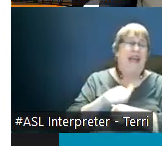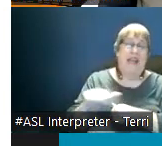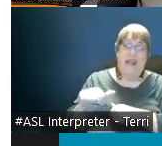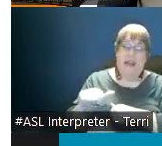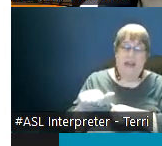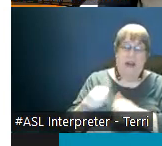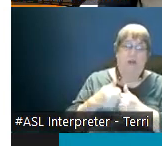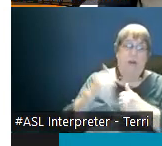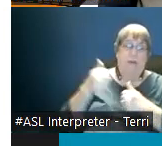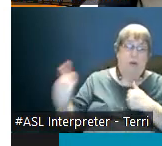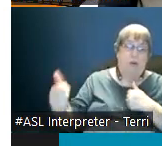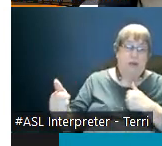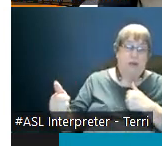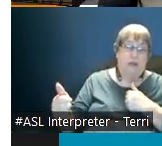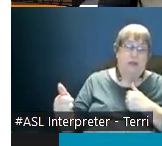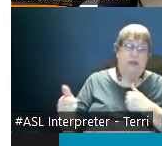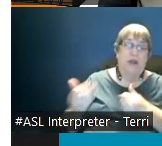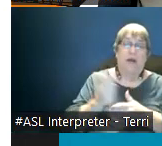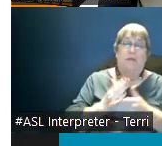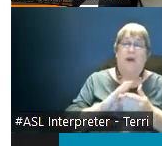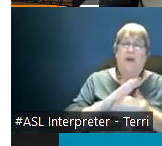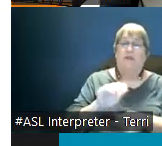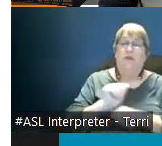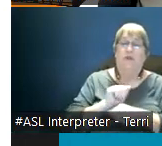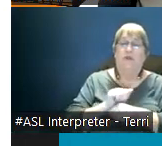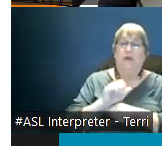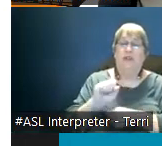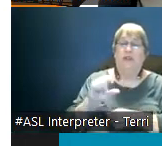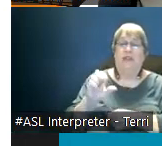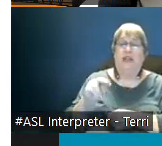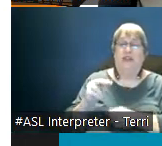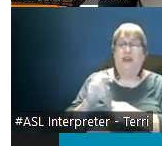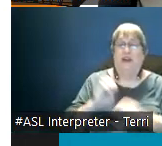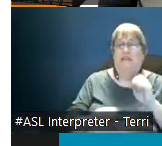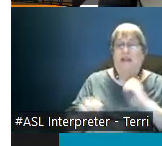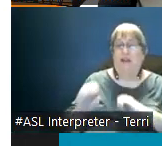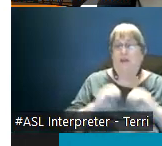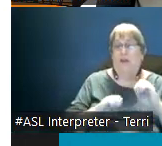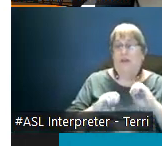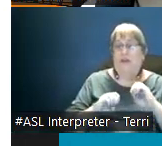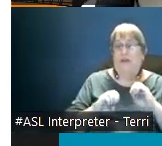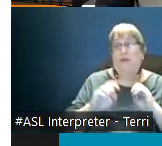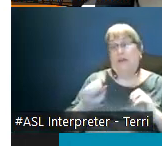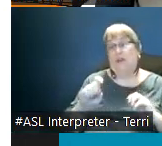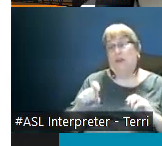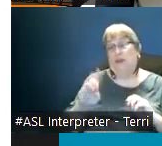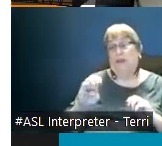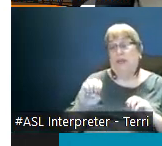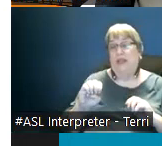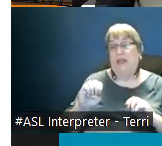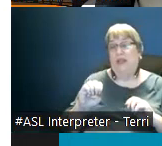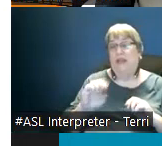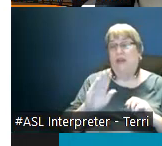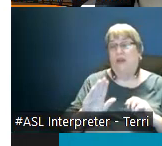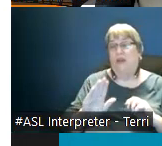you will one of your part of your workstation evaluation may be actually should be um your